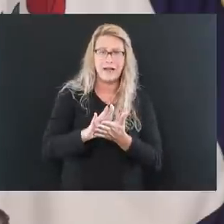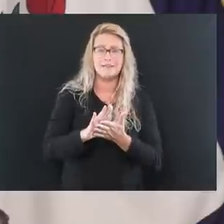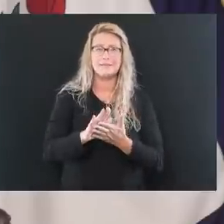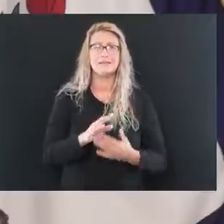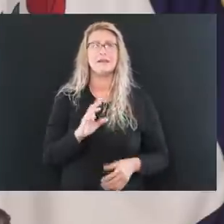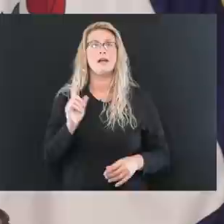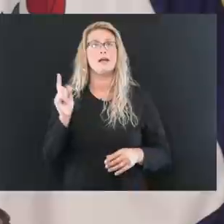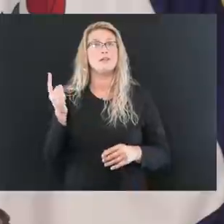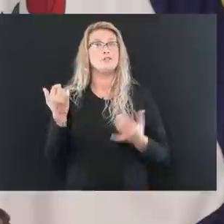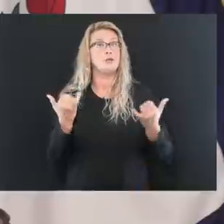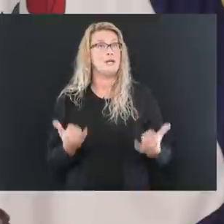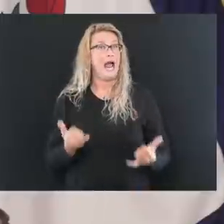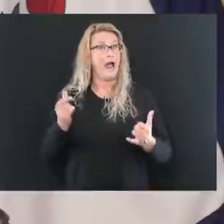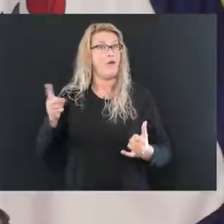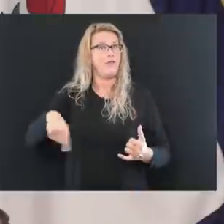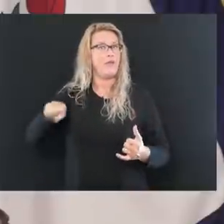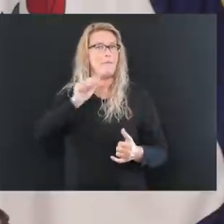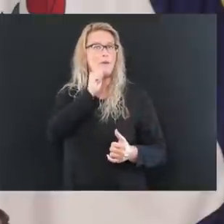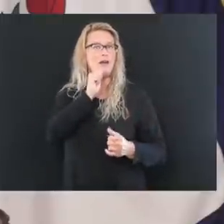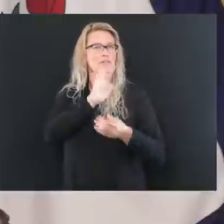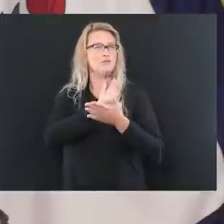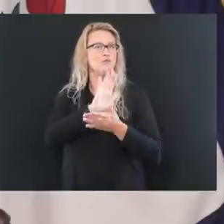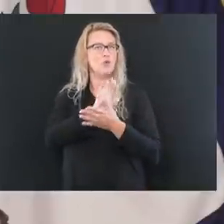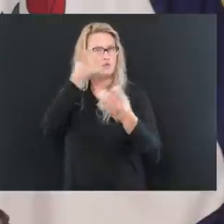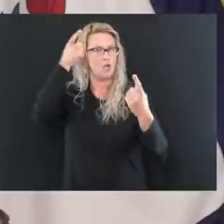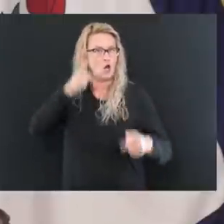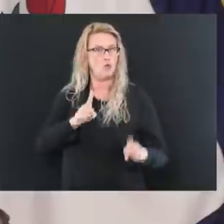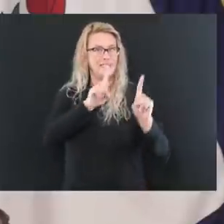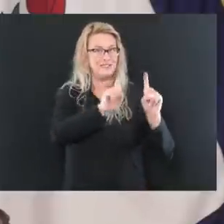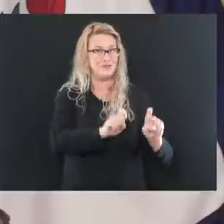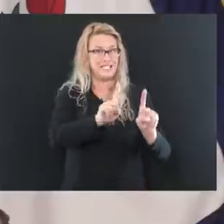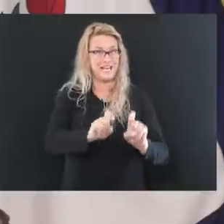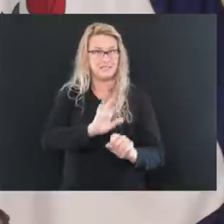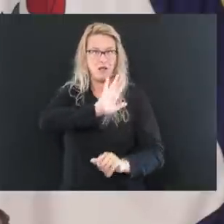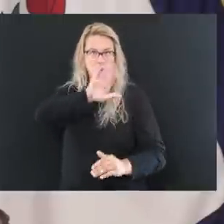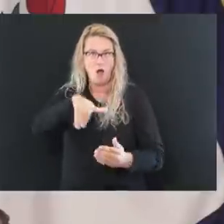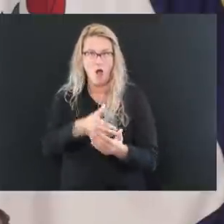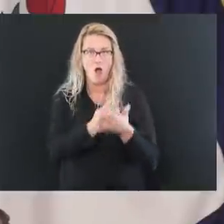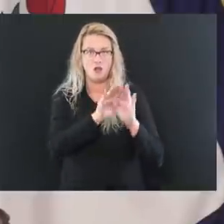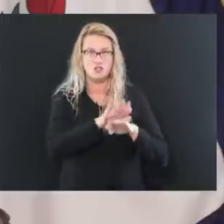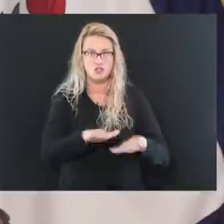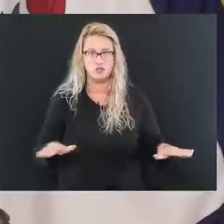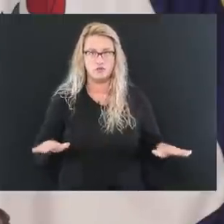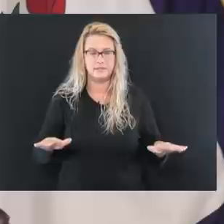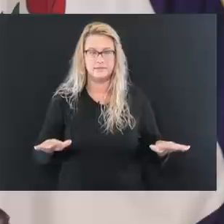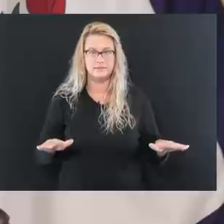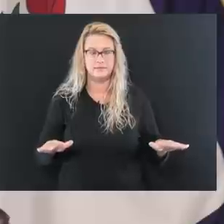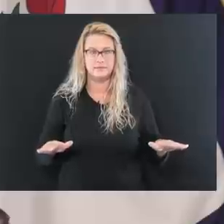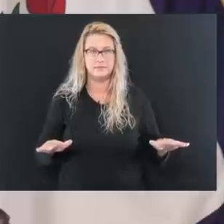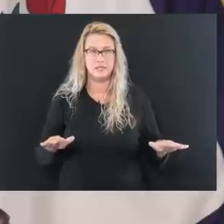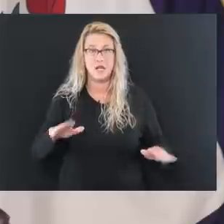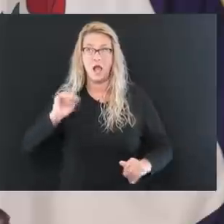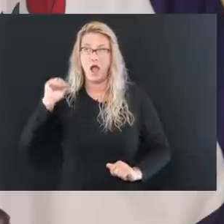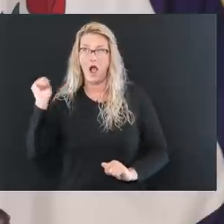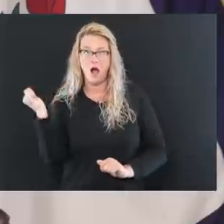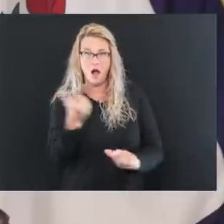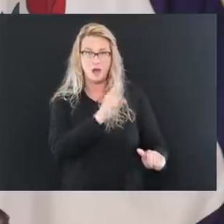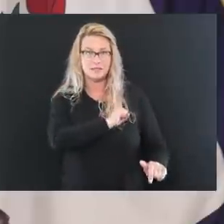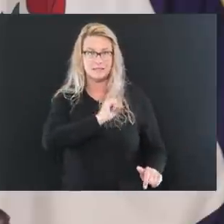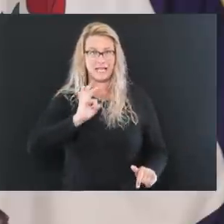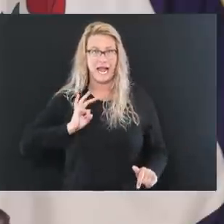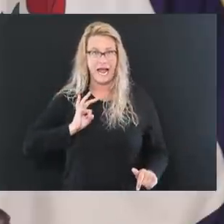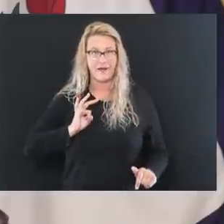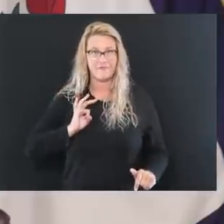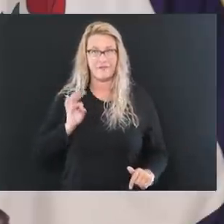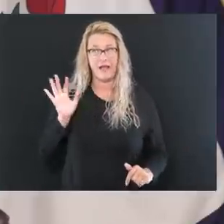do is they have agreed to test every single child and every staff member at